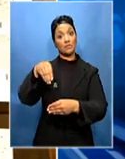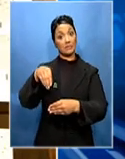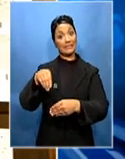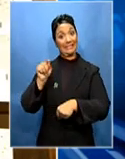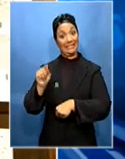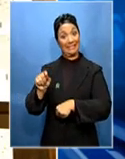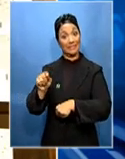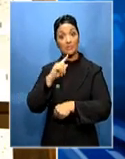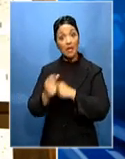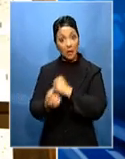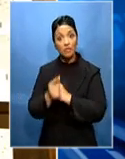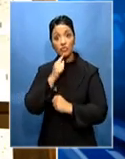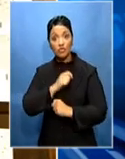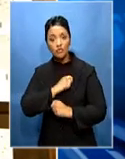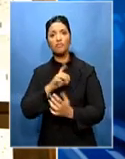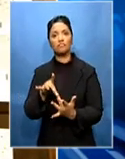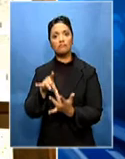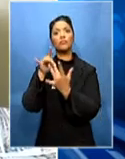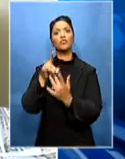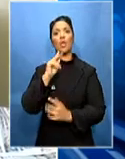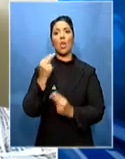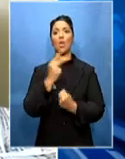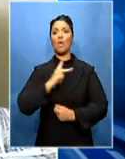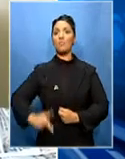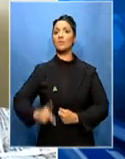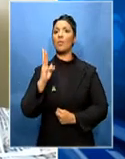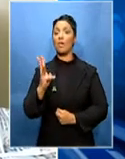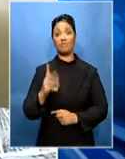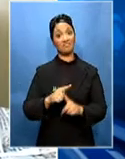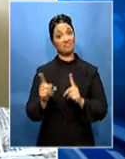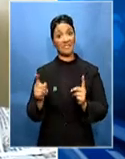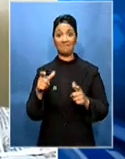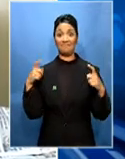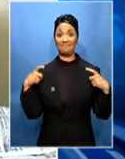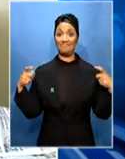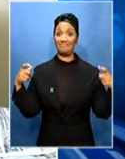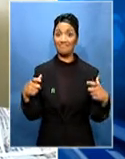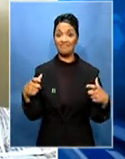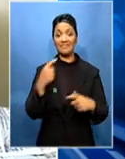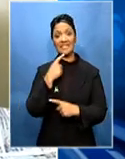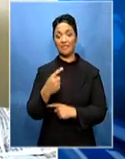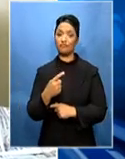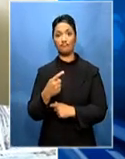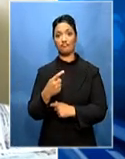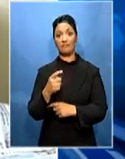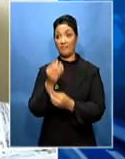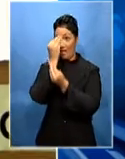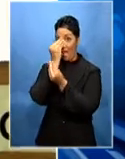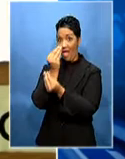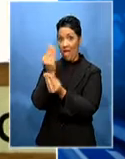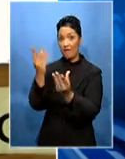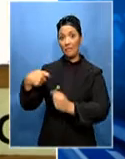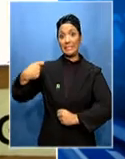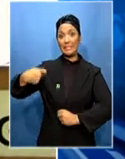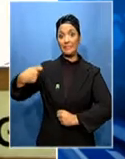then that you can remove a PAC president. But the party's secretary general says it's already informed the Speaker of the National